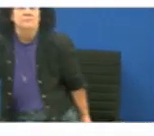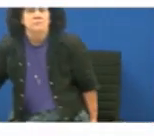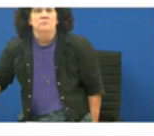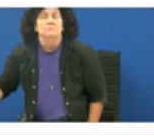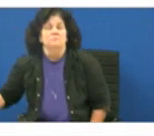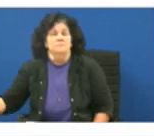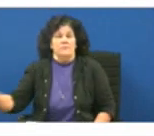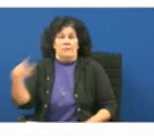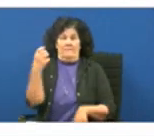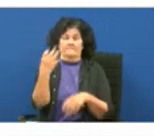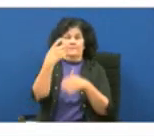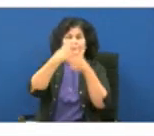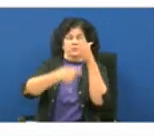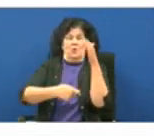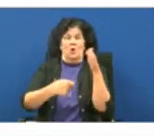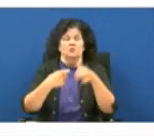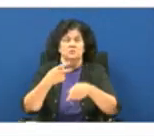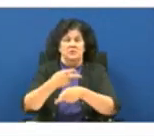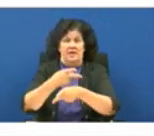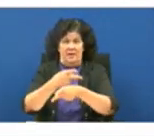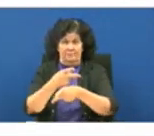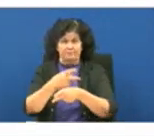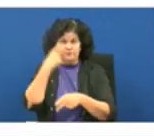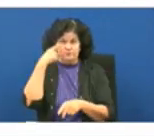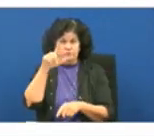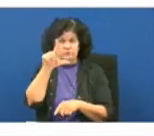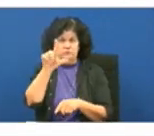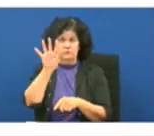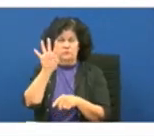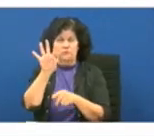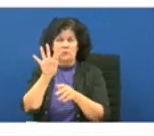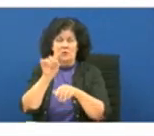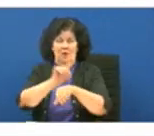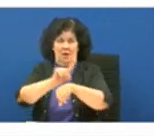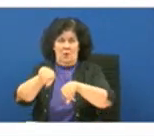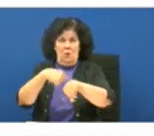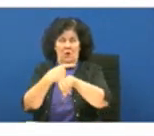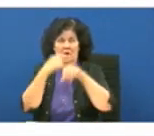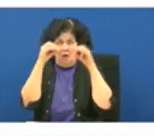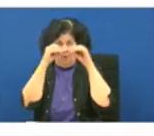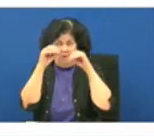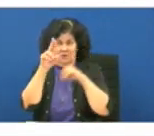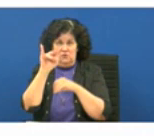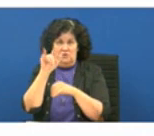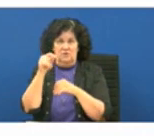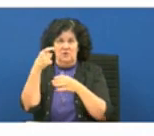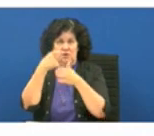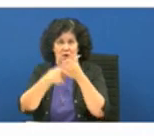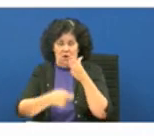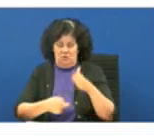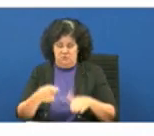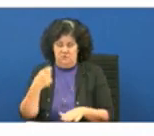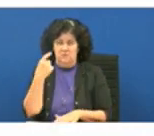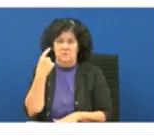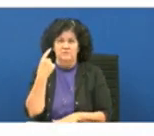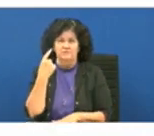for our 23-hour observation unit it costs one thousand roughly an estimate of 1142